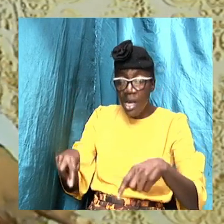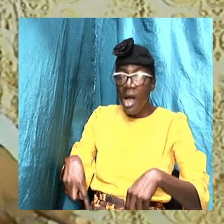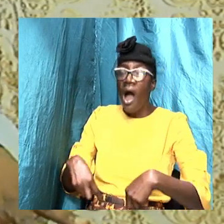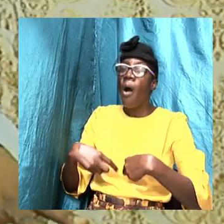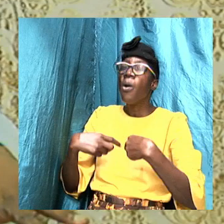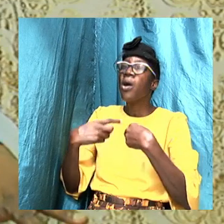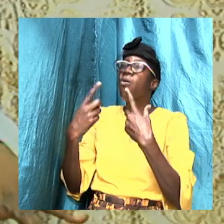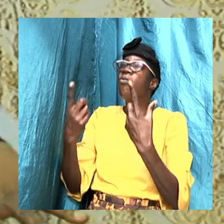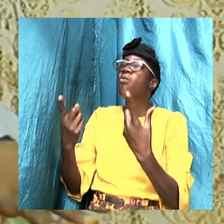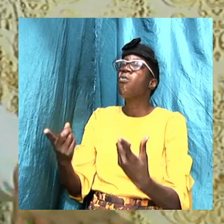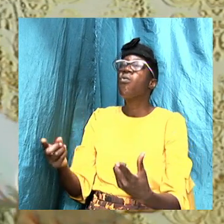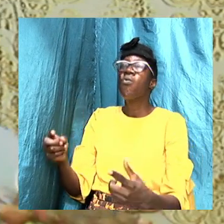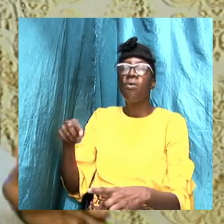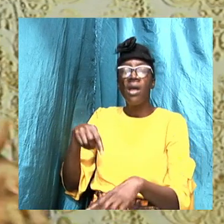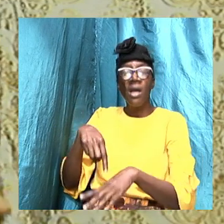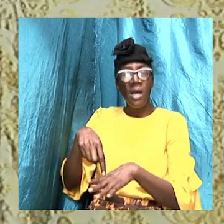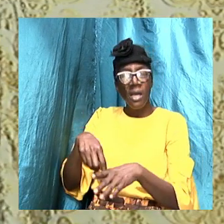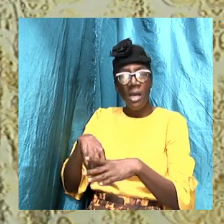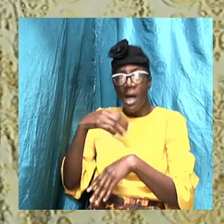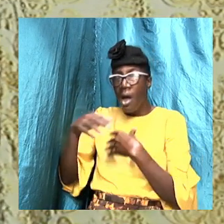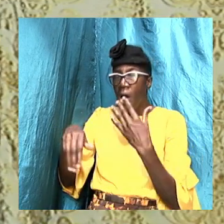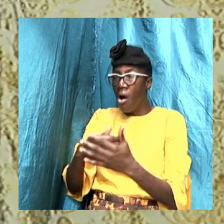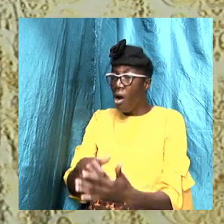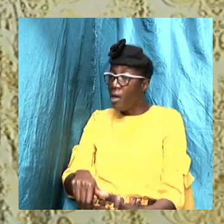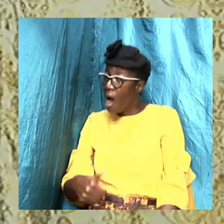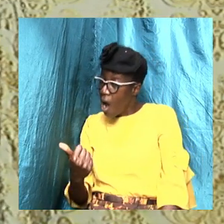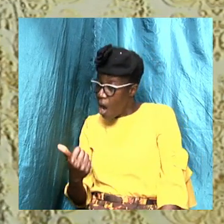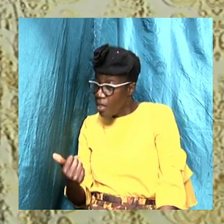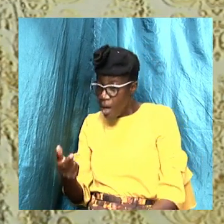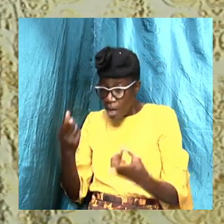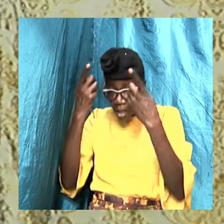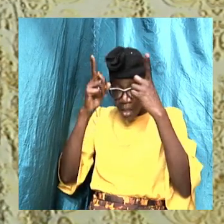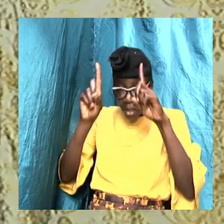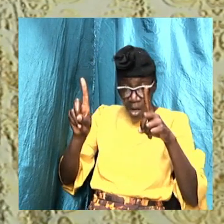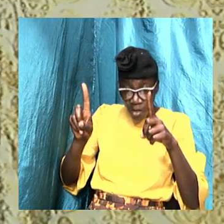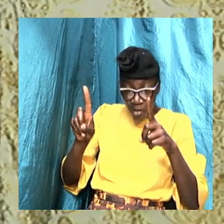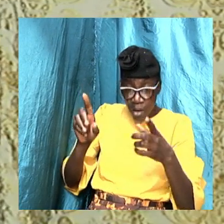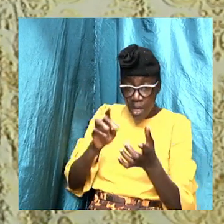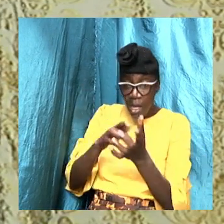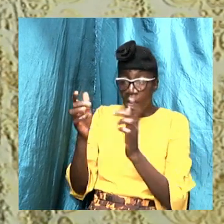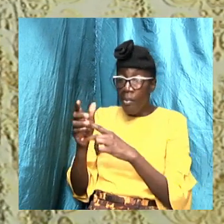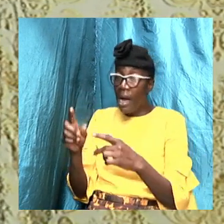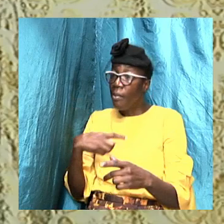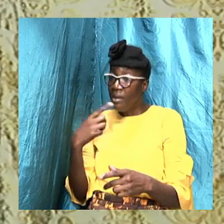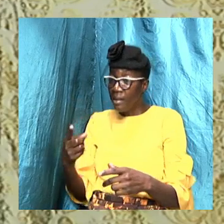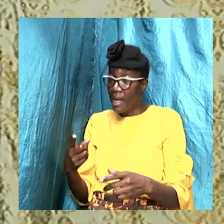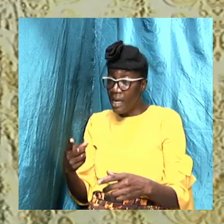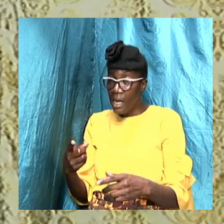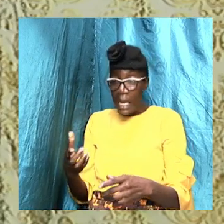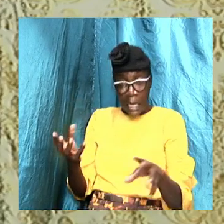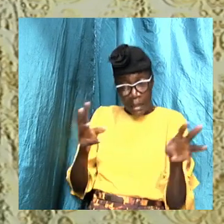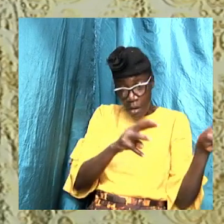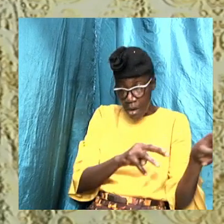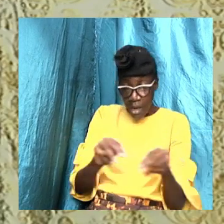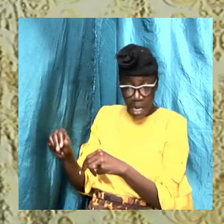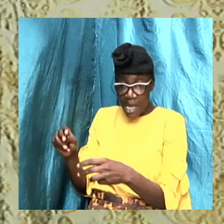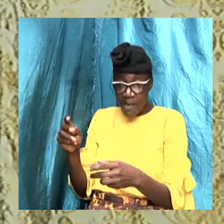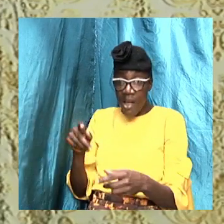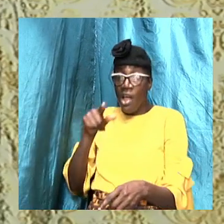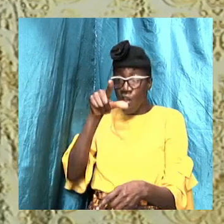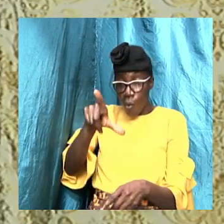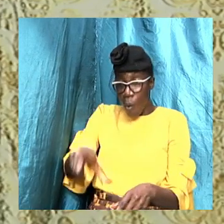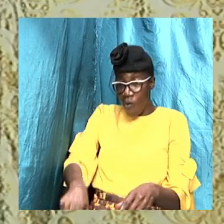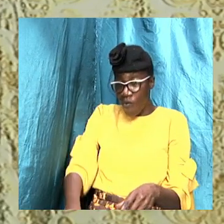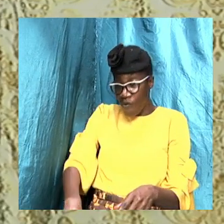all the other doctrines that the Bible said that we should avoid, we're going to find out how